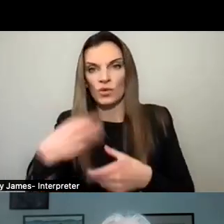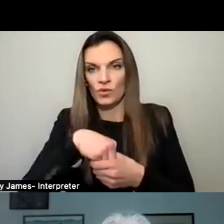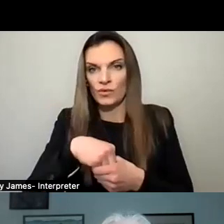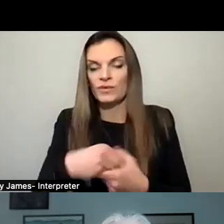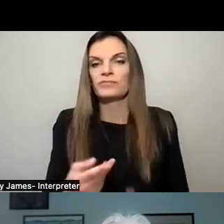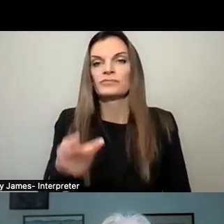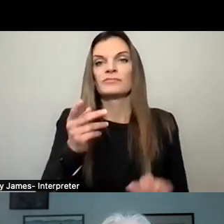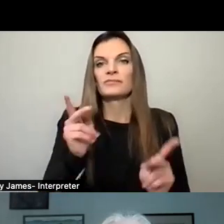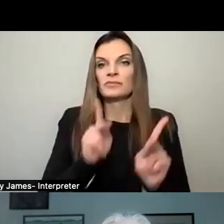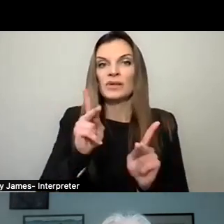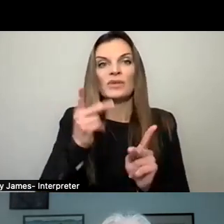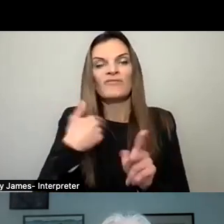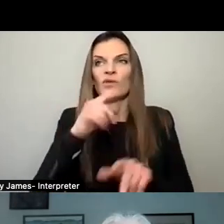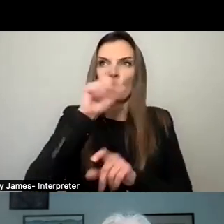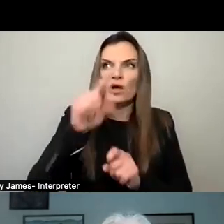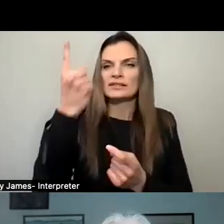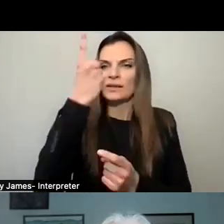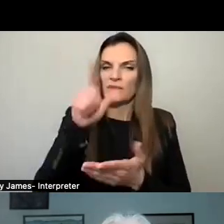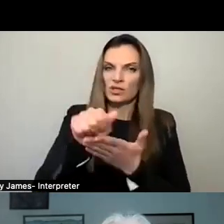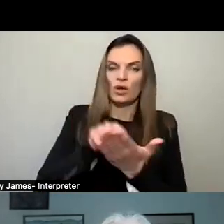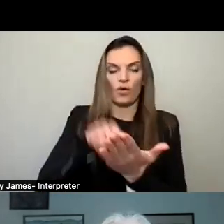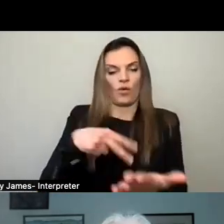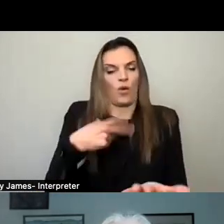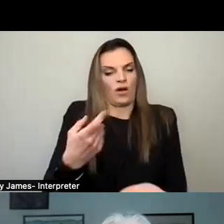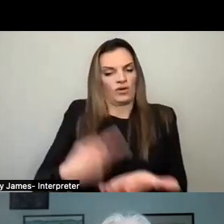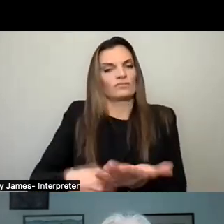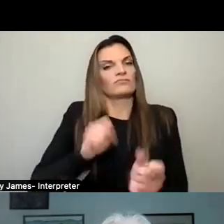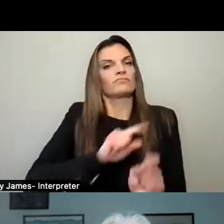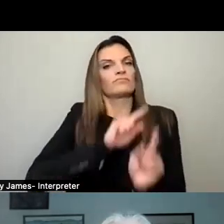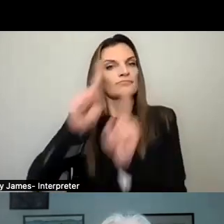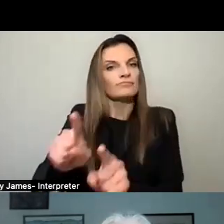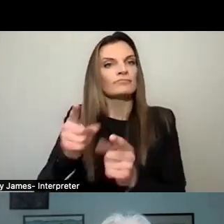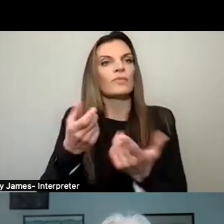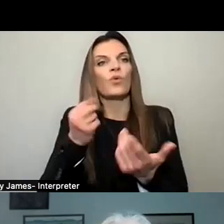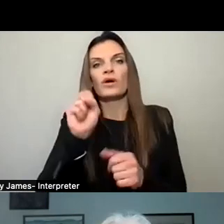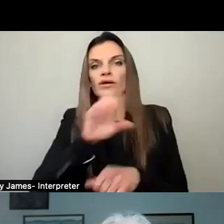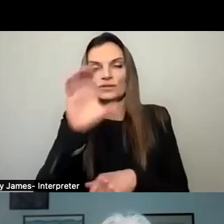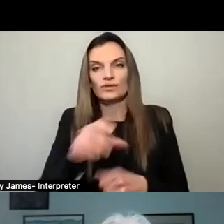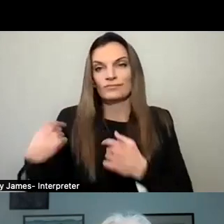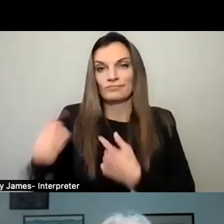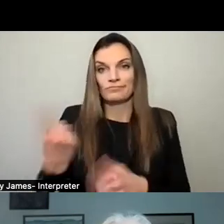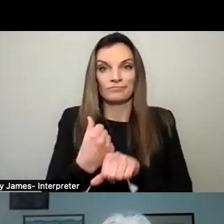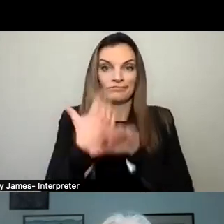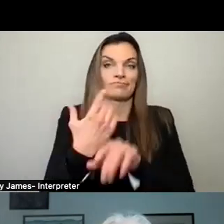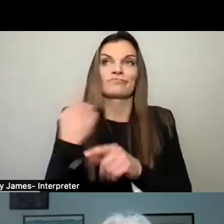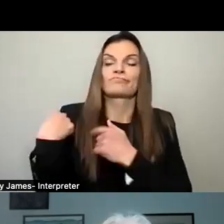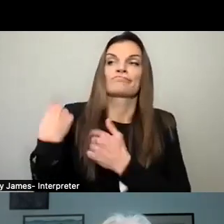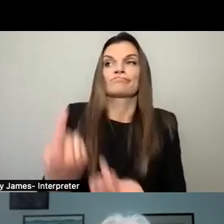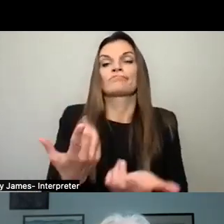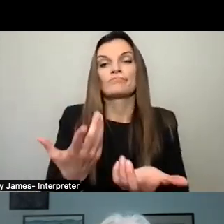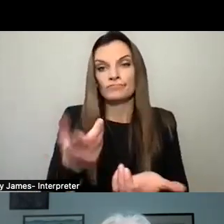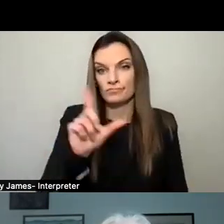up. We know that they can come in. They can represent themselves on Zoom or anywhere else. I've been working remotely, personally, since